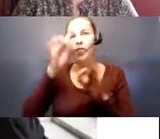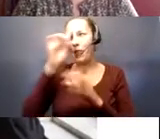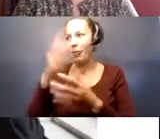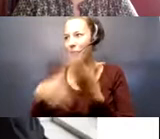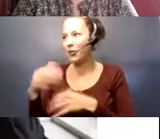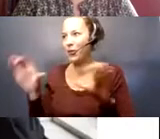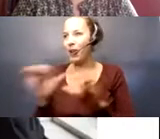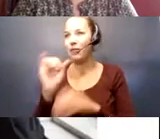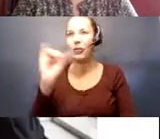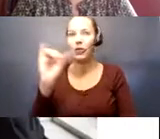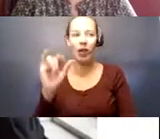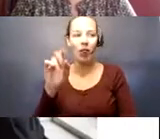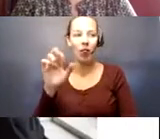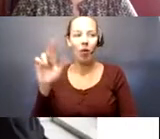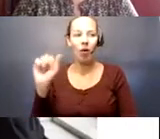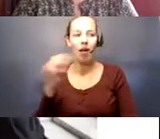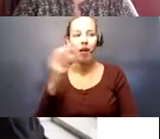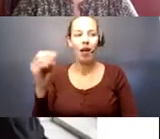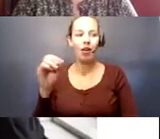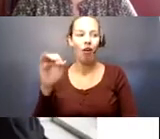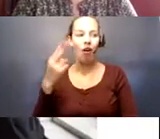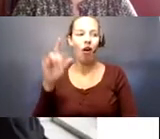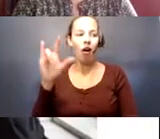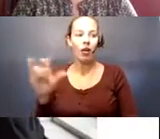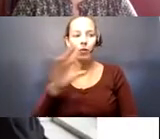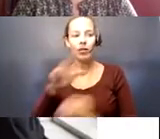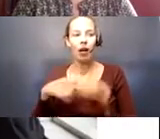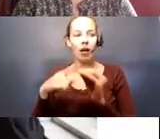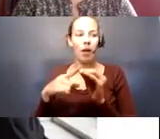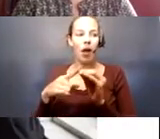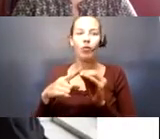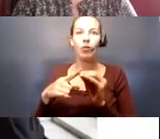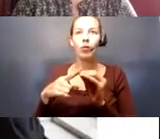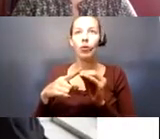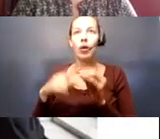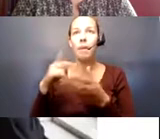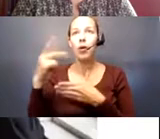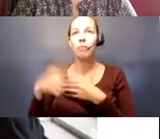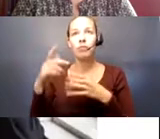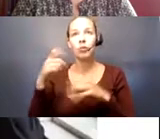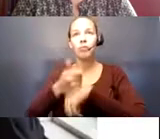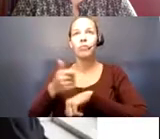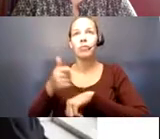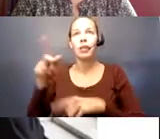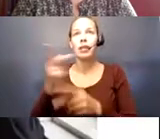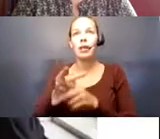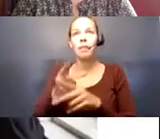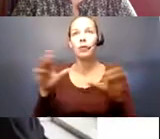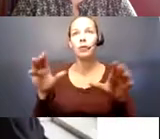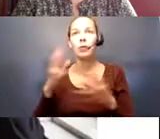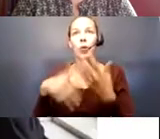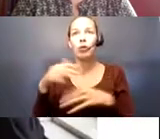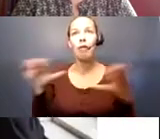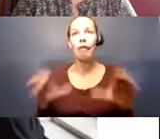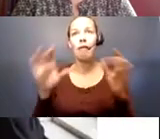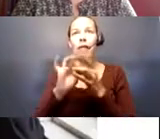active, which Laura and Holly will talk about. Programming that is done to keep older adults socially active and connected